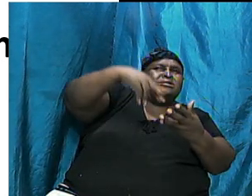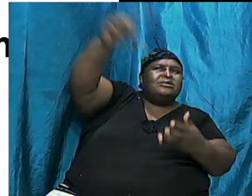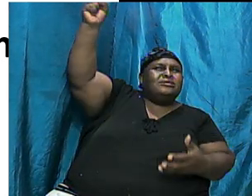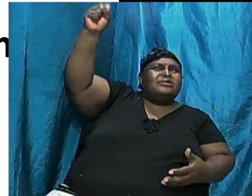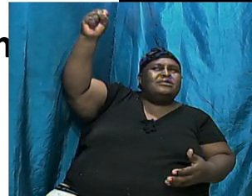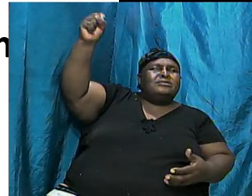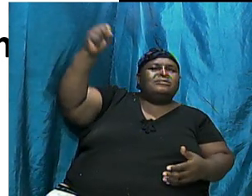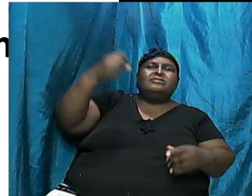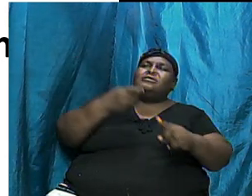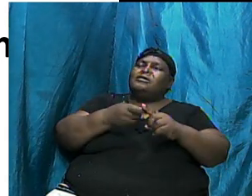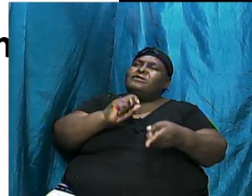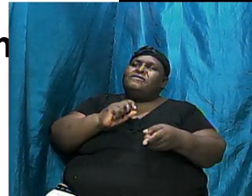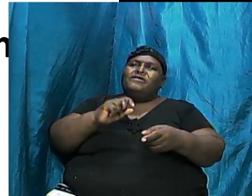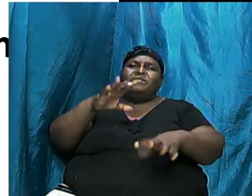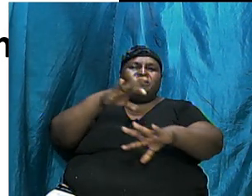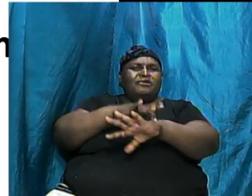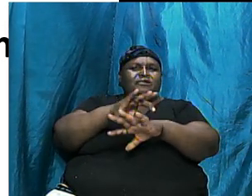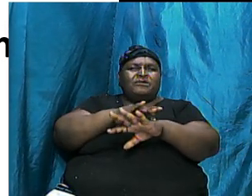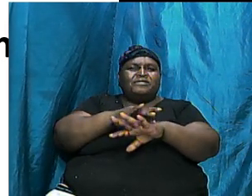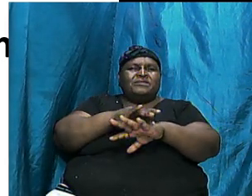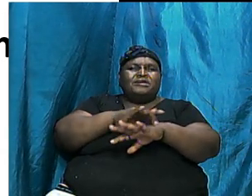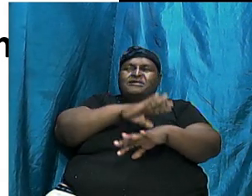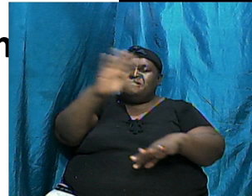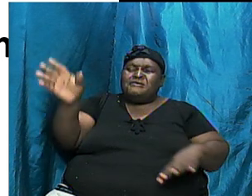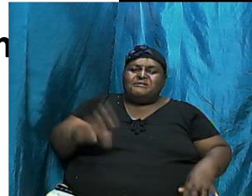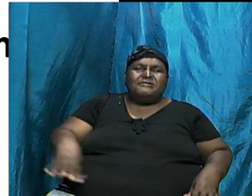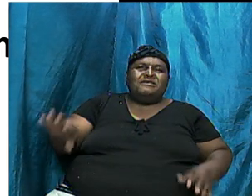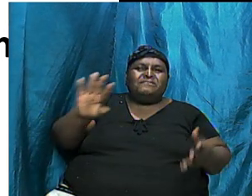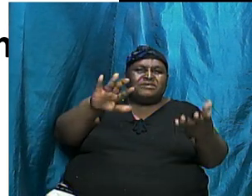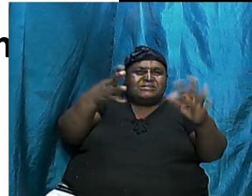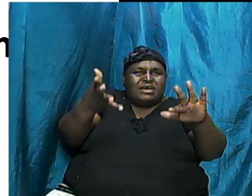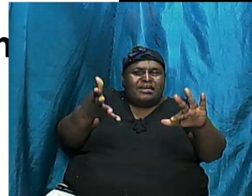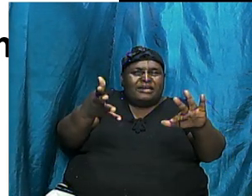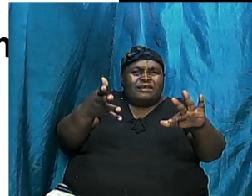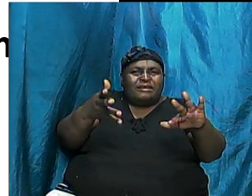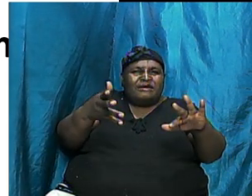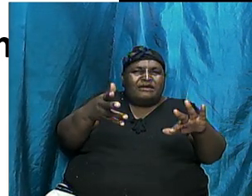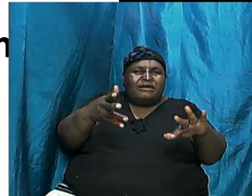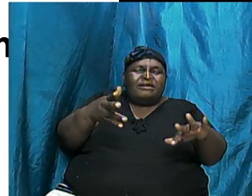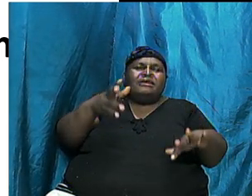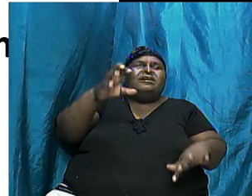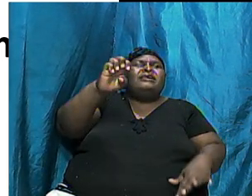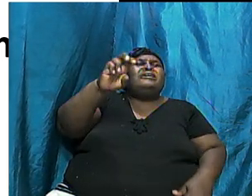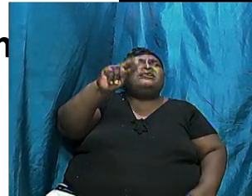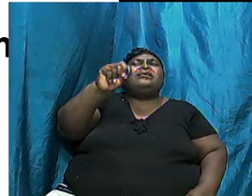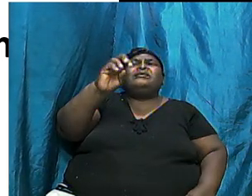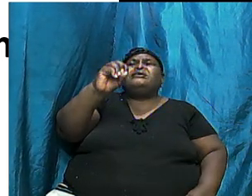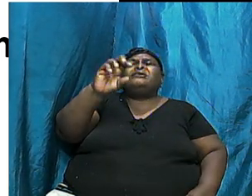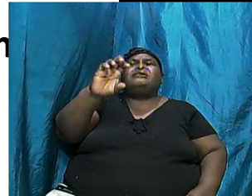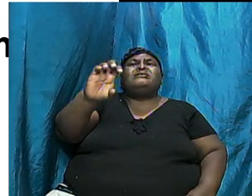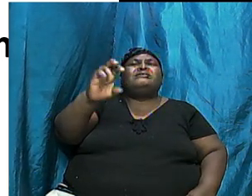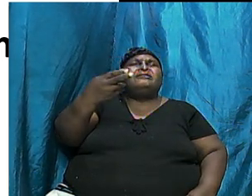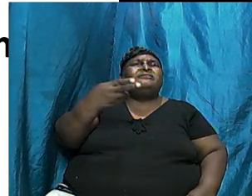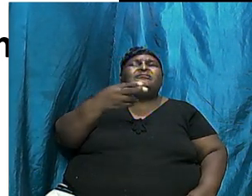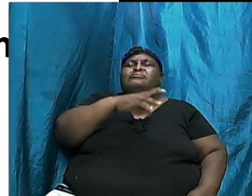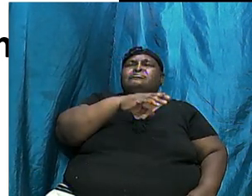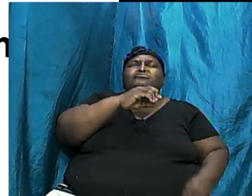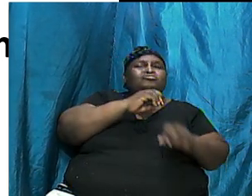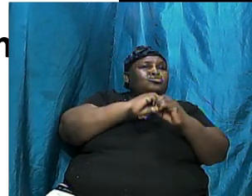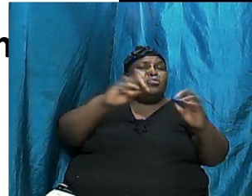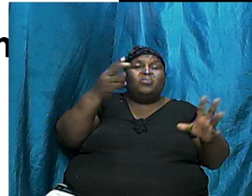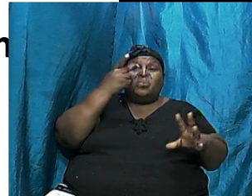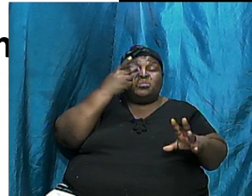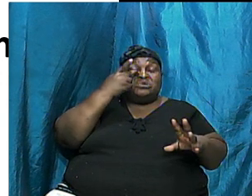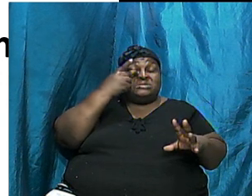from the earth. He did not die. He did not see death. And that is happening where,